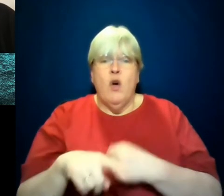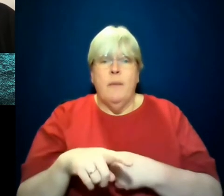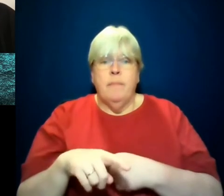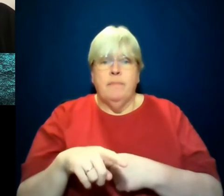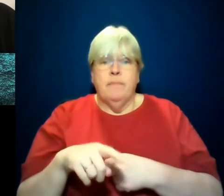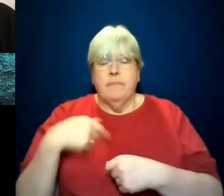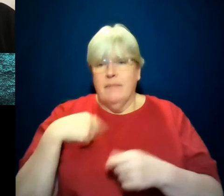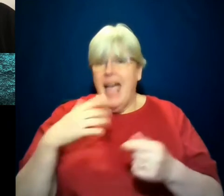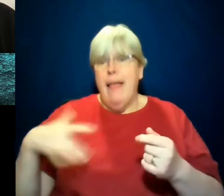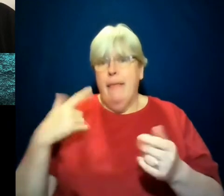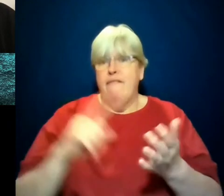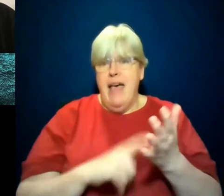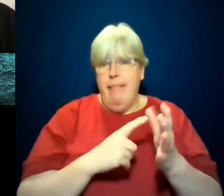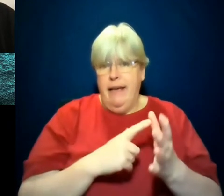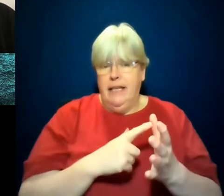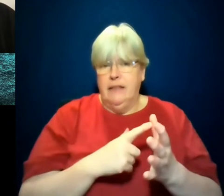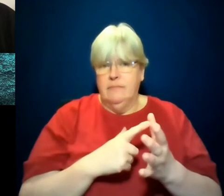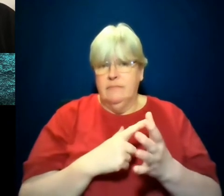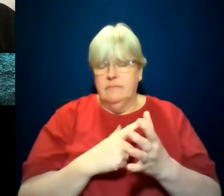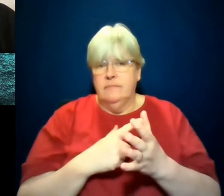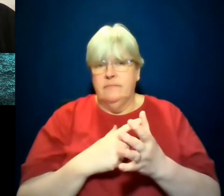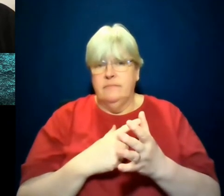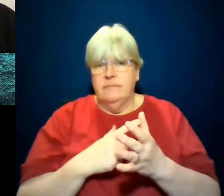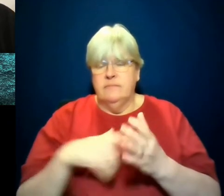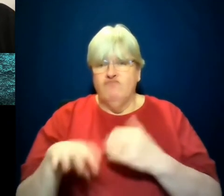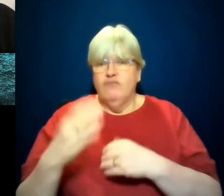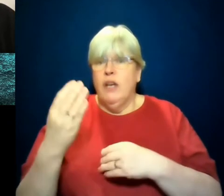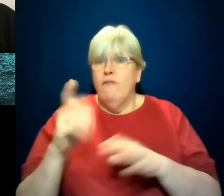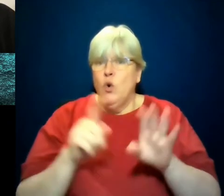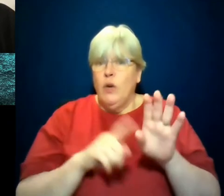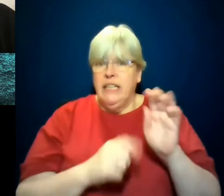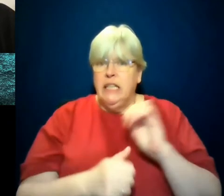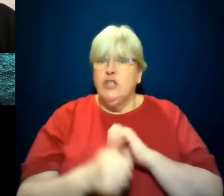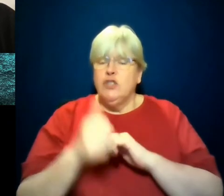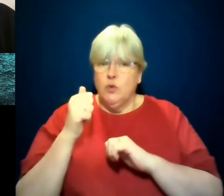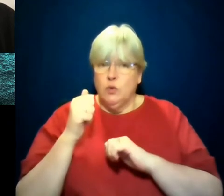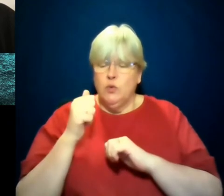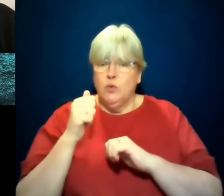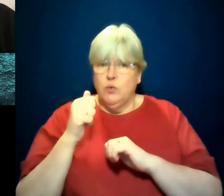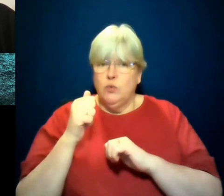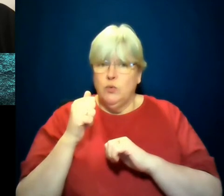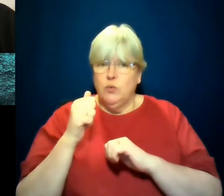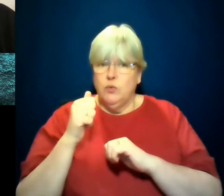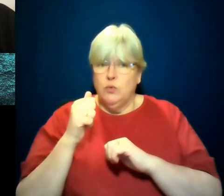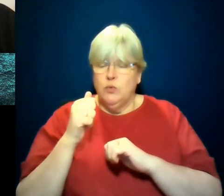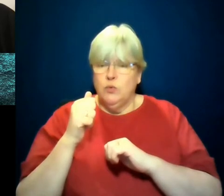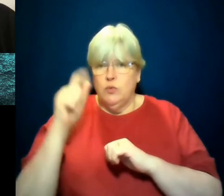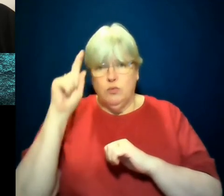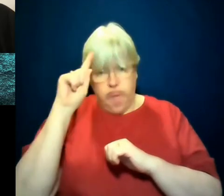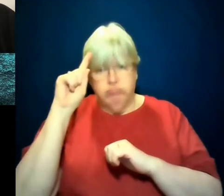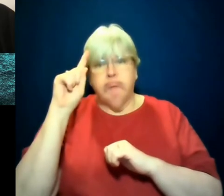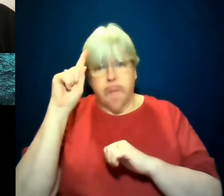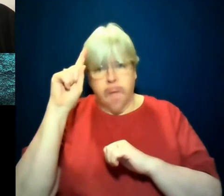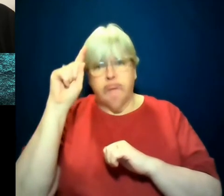LA, uh, four years ago, almost exactly now, because the inauguration was four years ago.